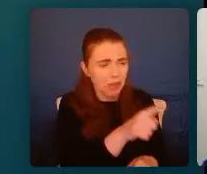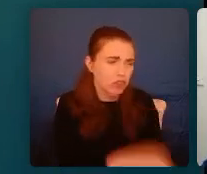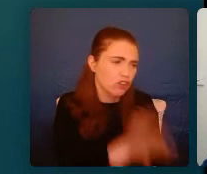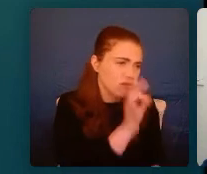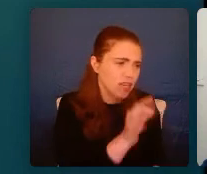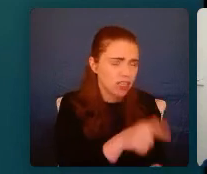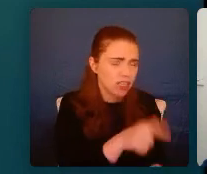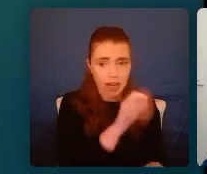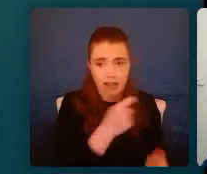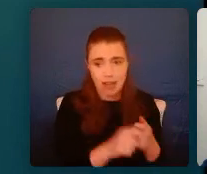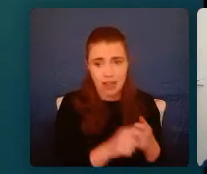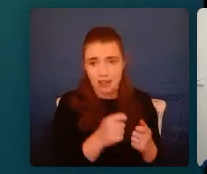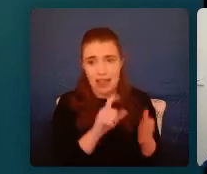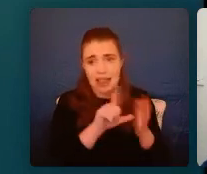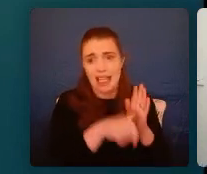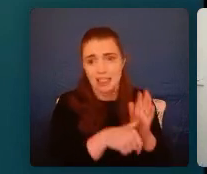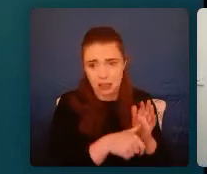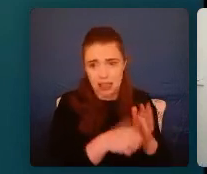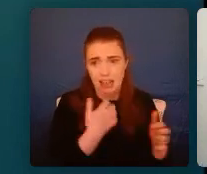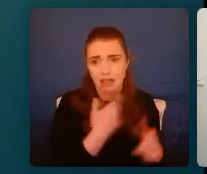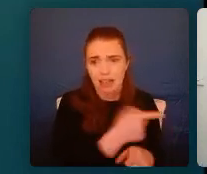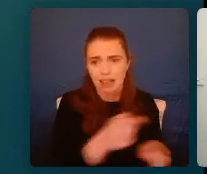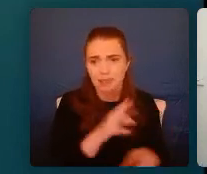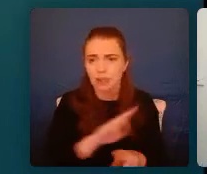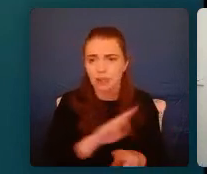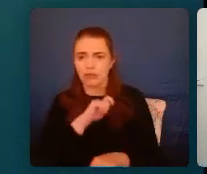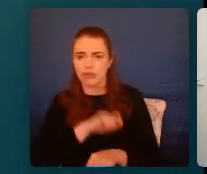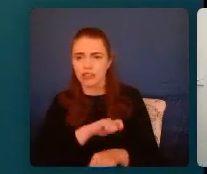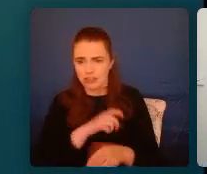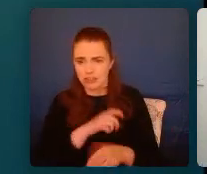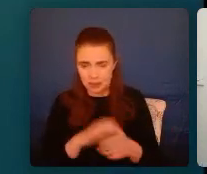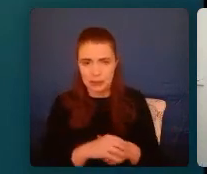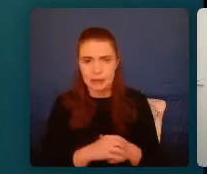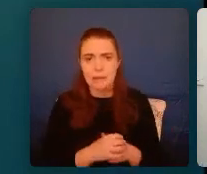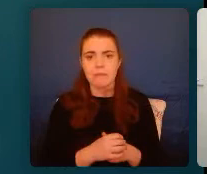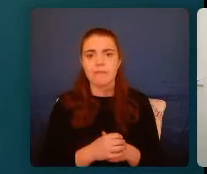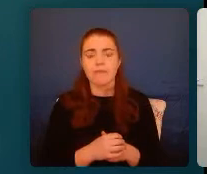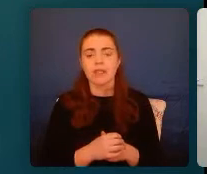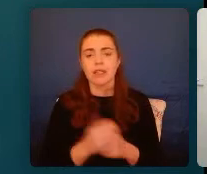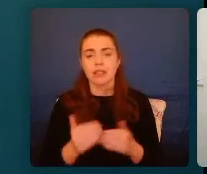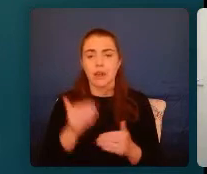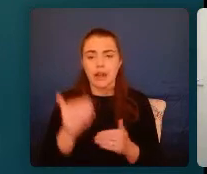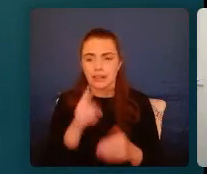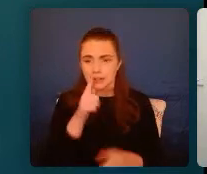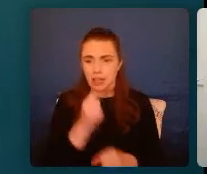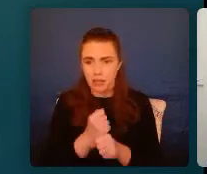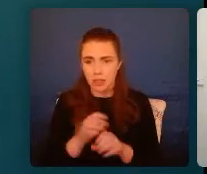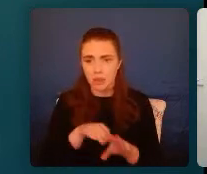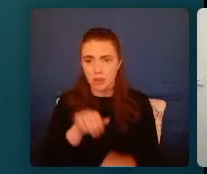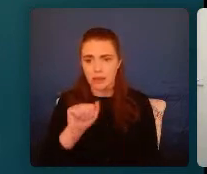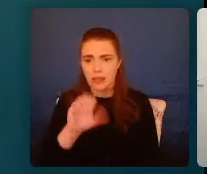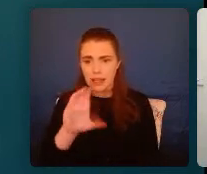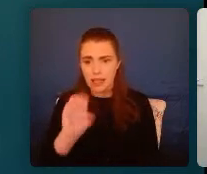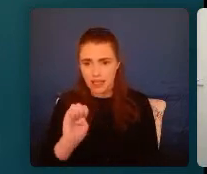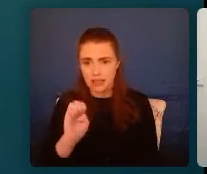anxious about the process of trusting. I think what we also need to talk about is with ACEs is that, as always, prevention